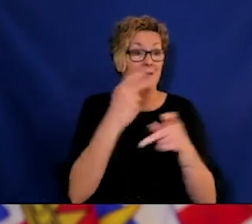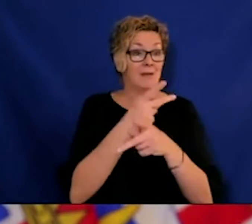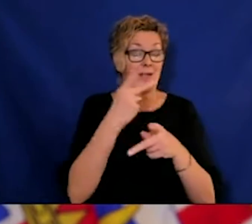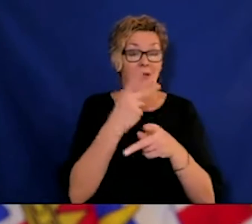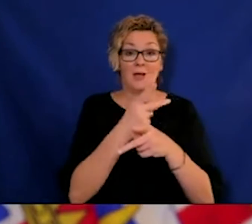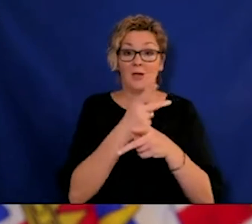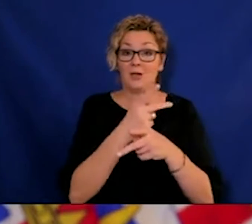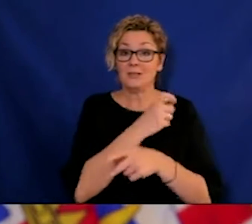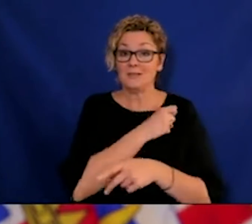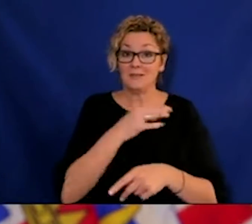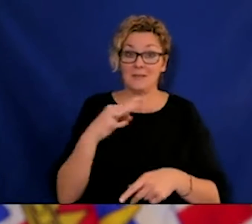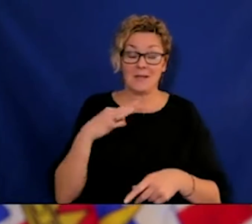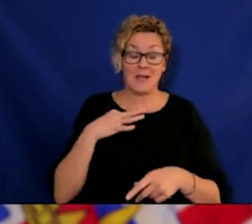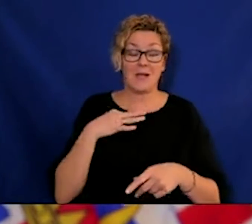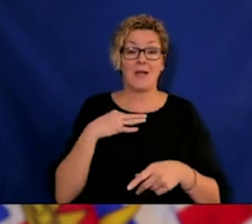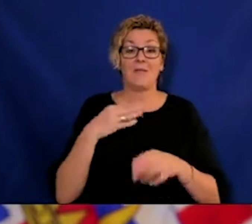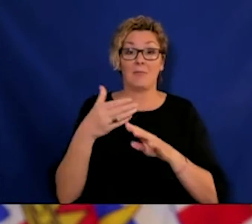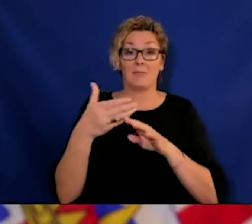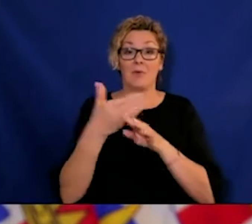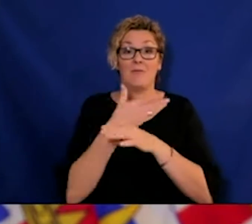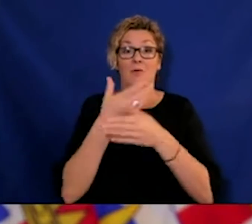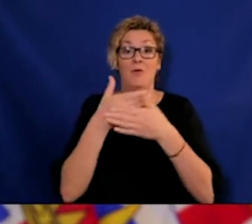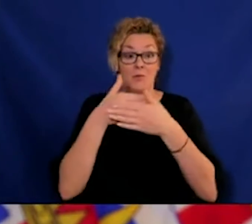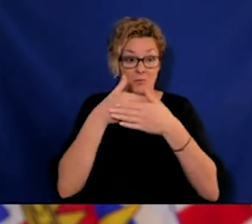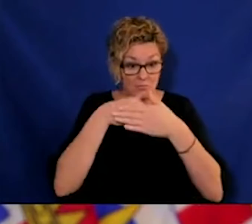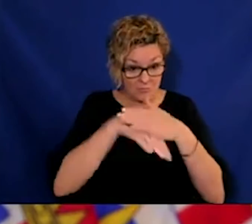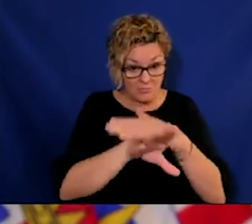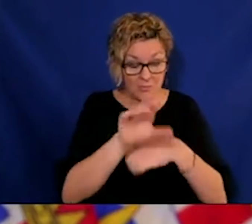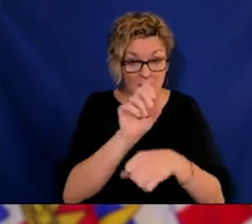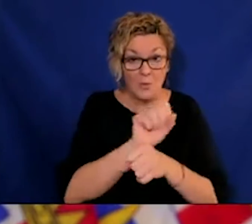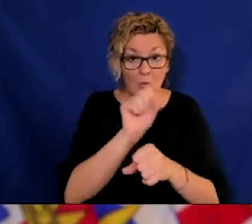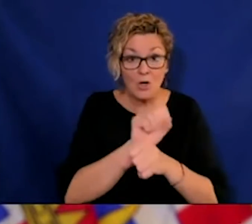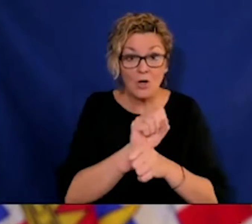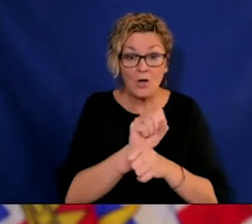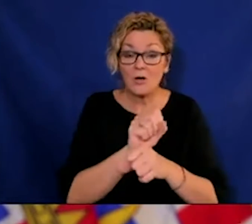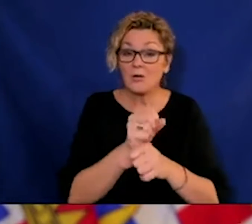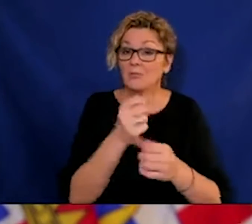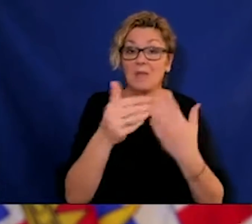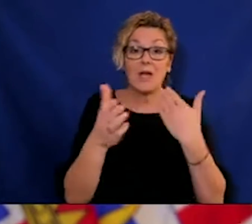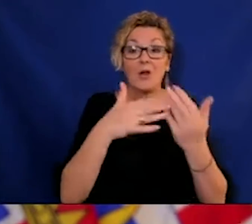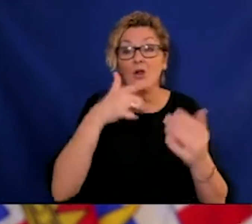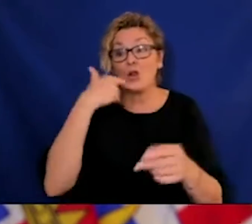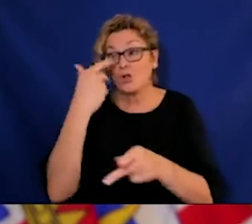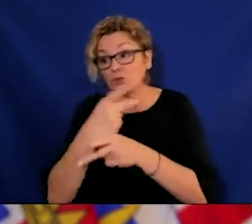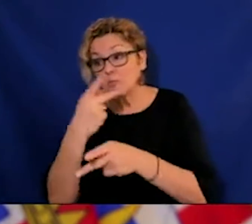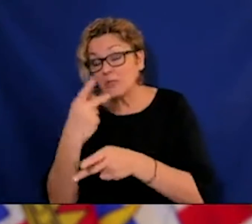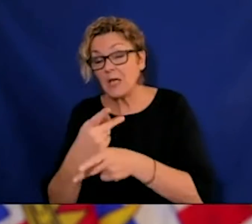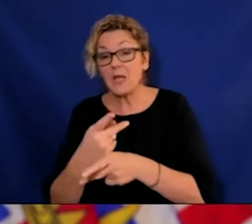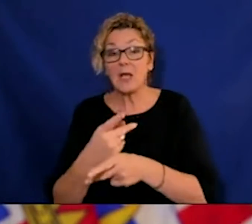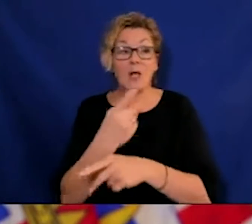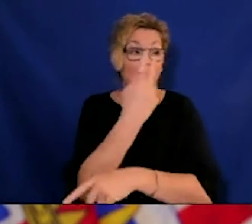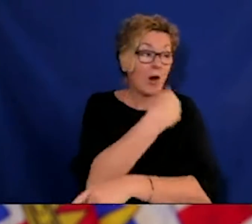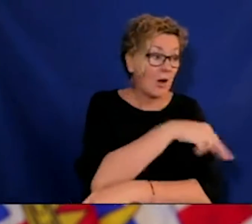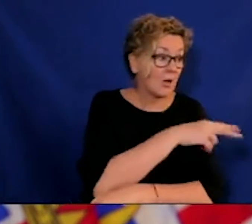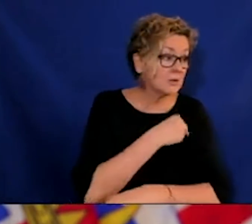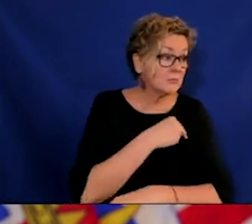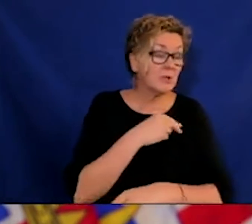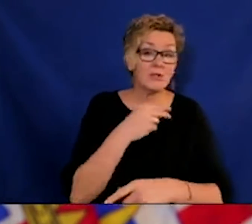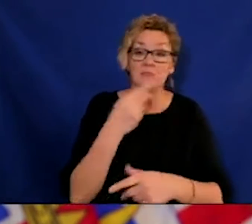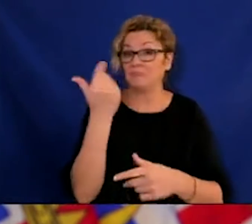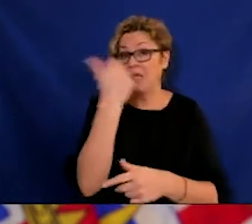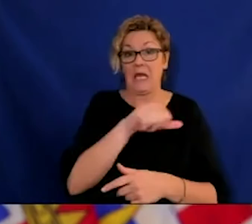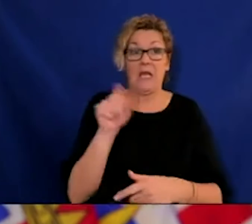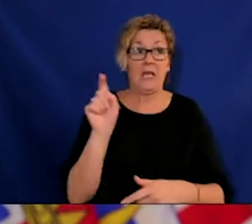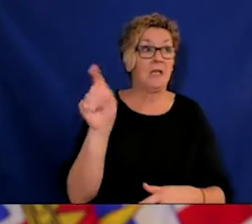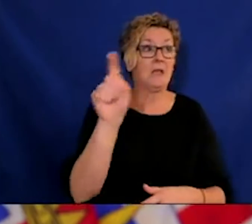sometimes have other jobs that are necessary for us, but that means we have to make sure that we are adhering to our safety protocols in